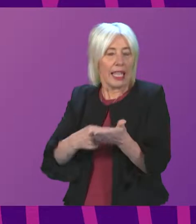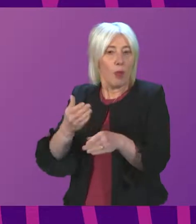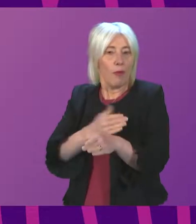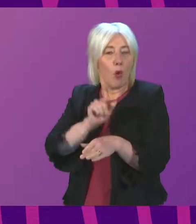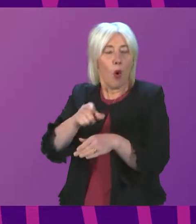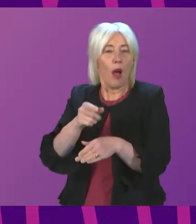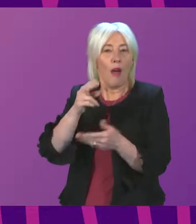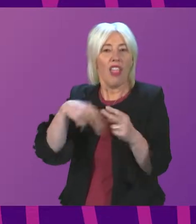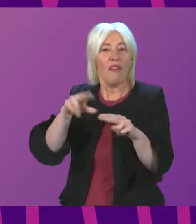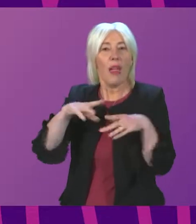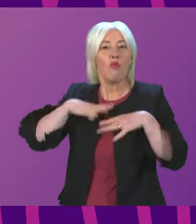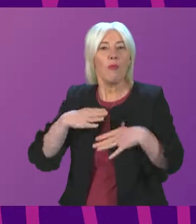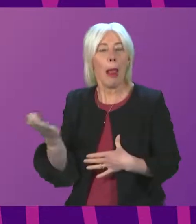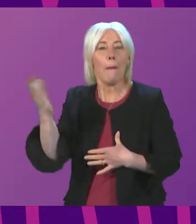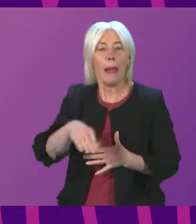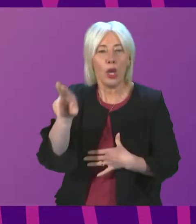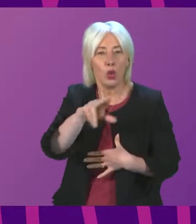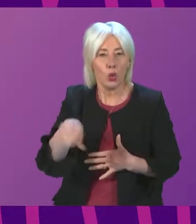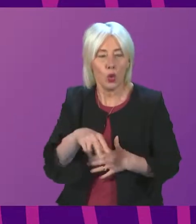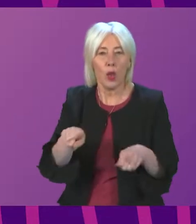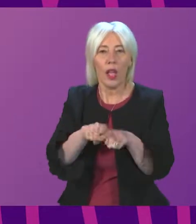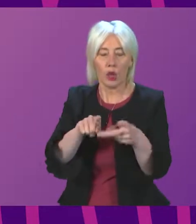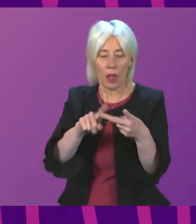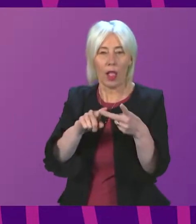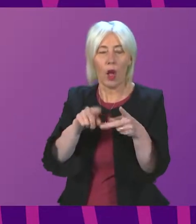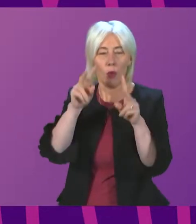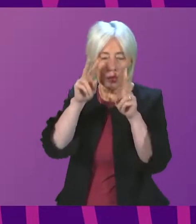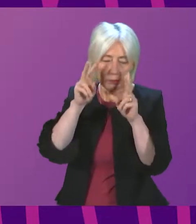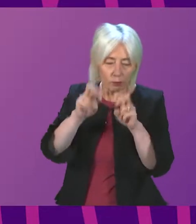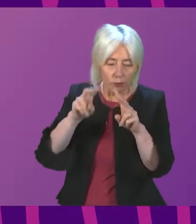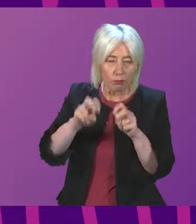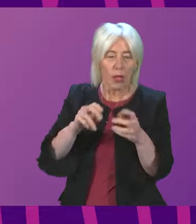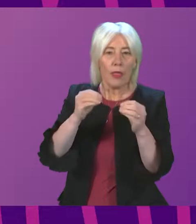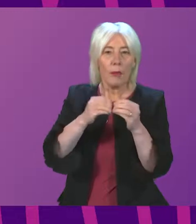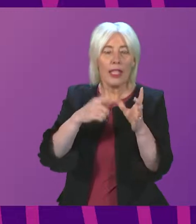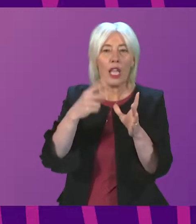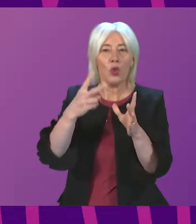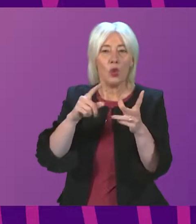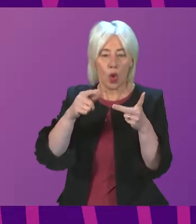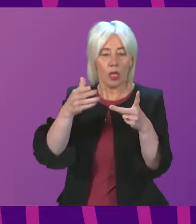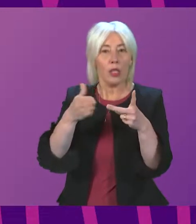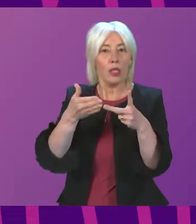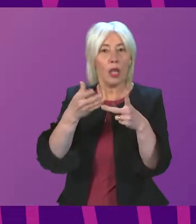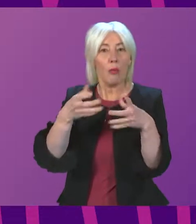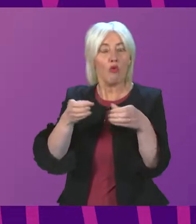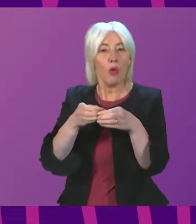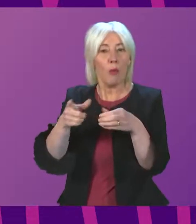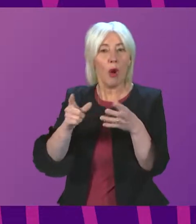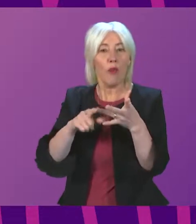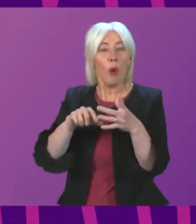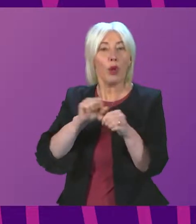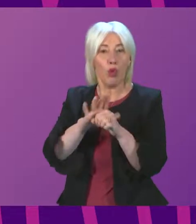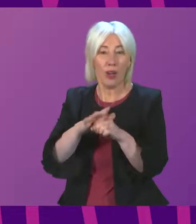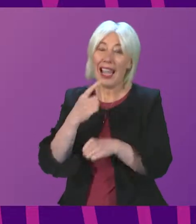Secondly, we continue to monitor the BA2 subtype of Omicron. Last week, I indicated that there were 26